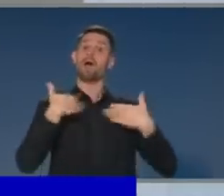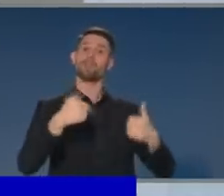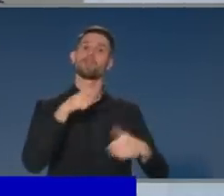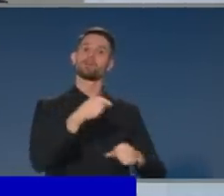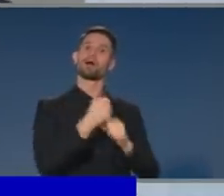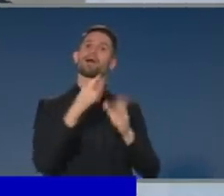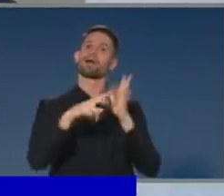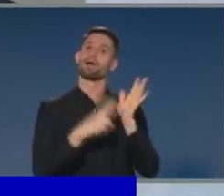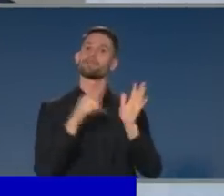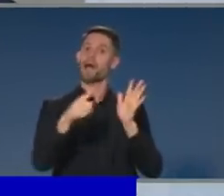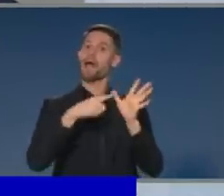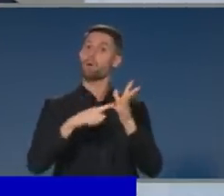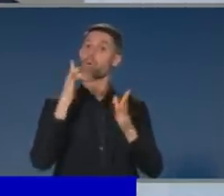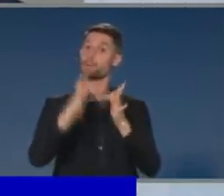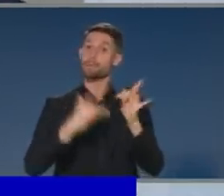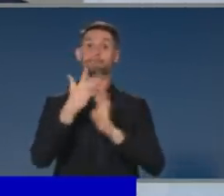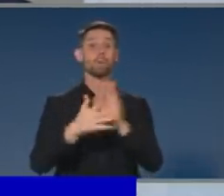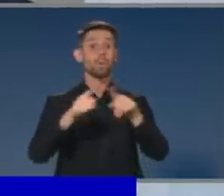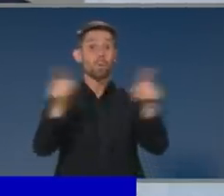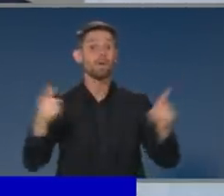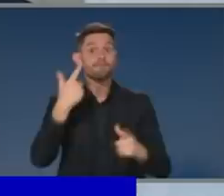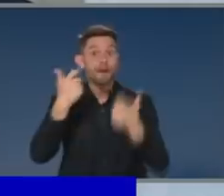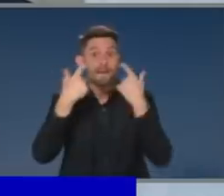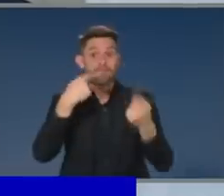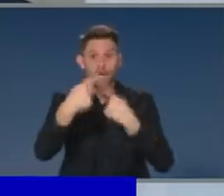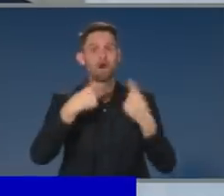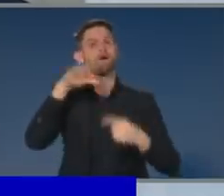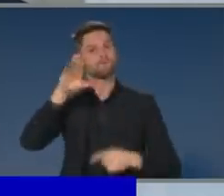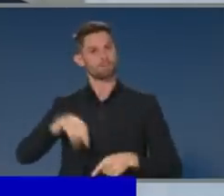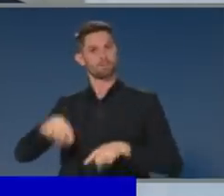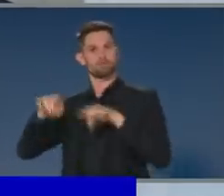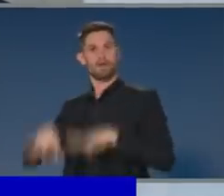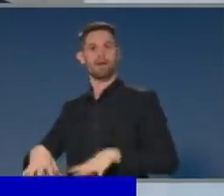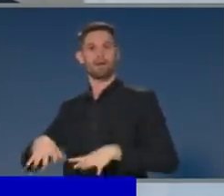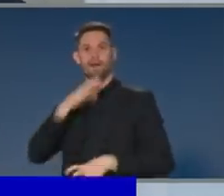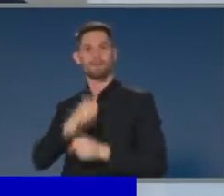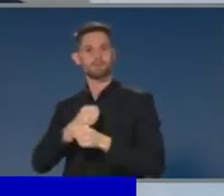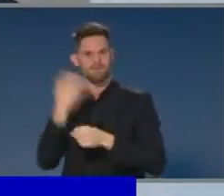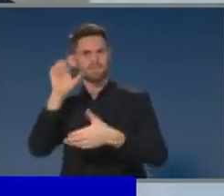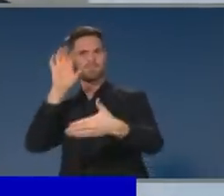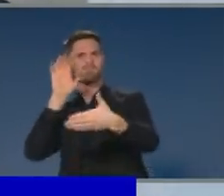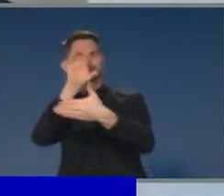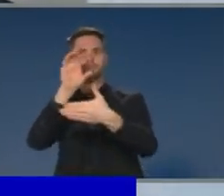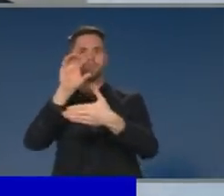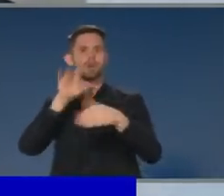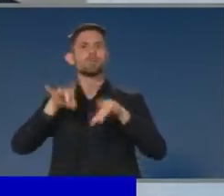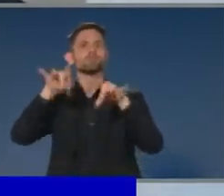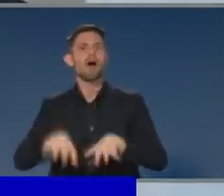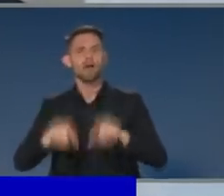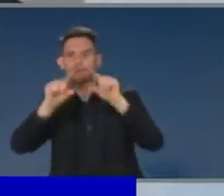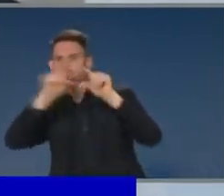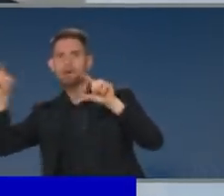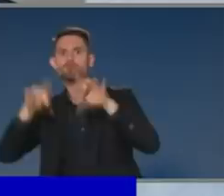same thing. And all of the information communications that we are putting out, which I'm sure everyone would agree have been quite extensive